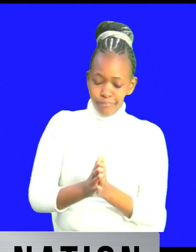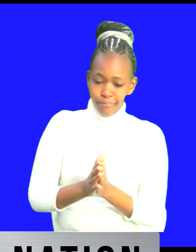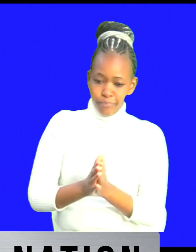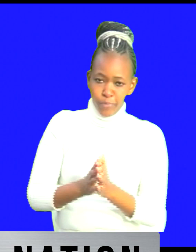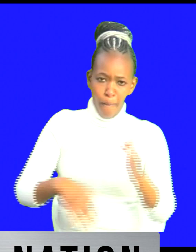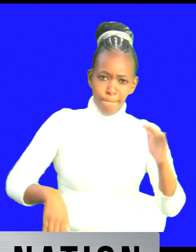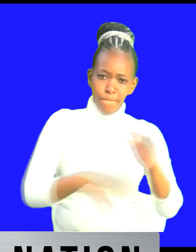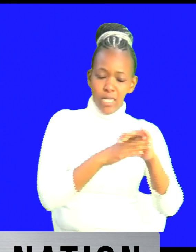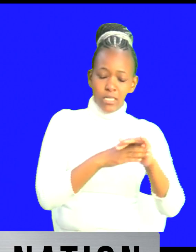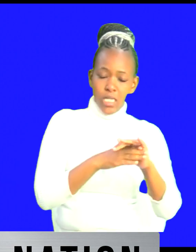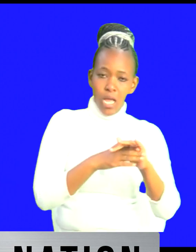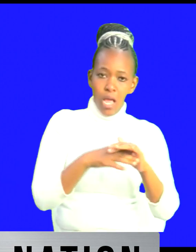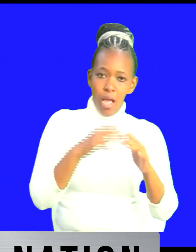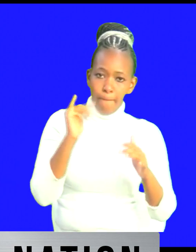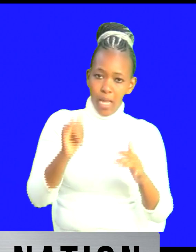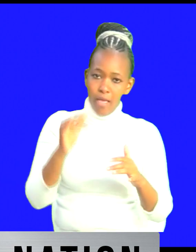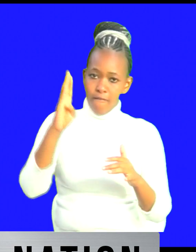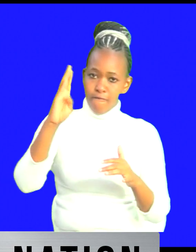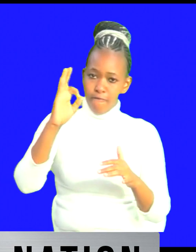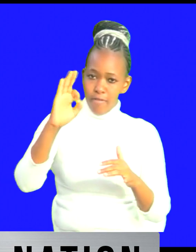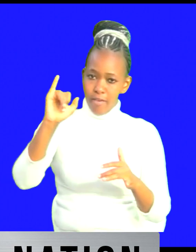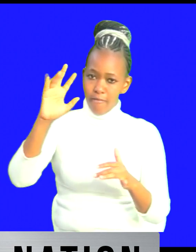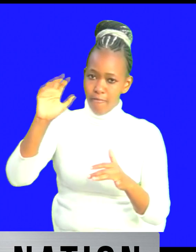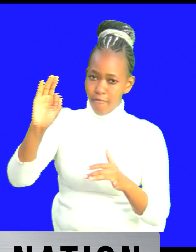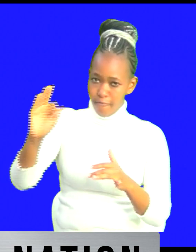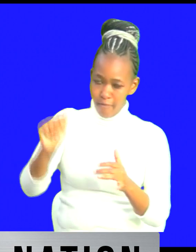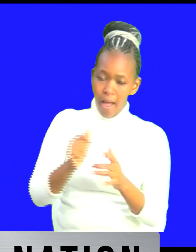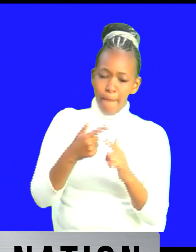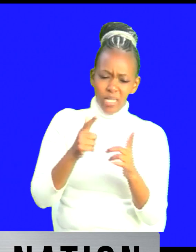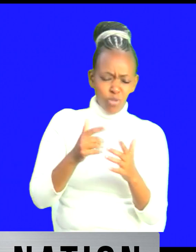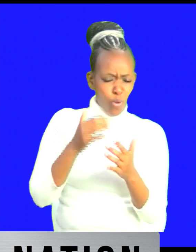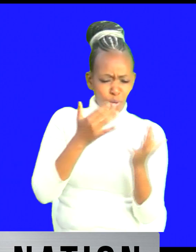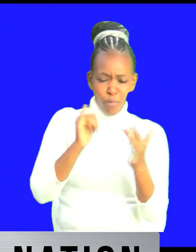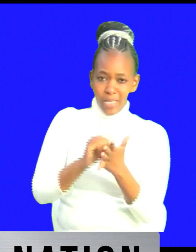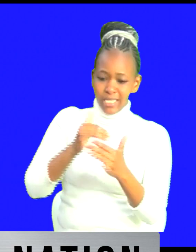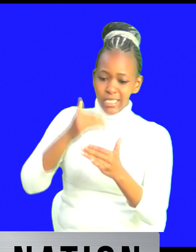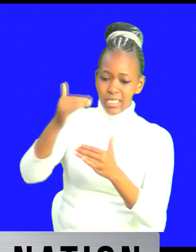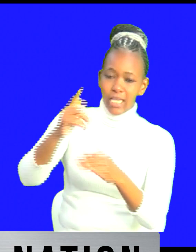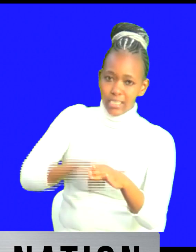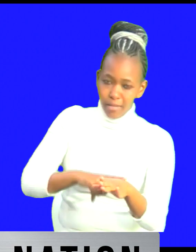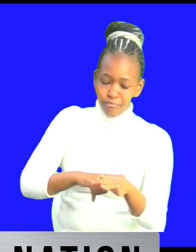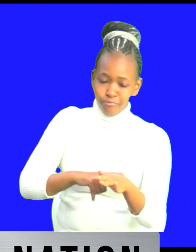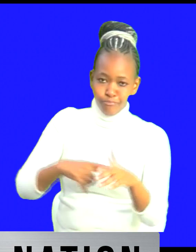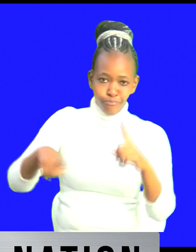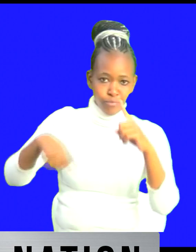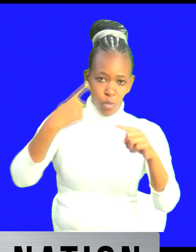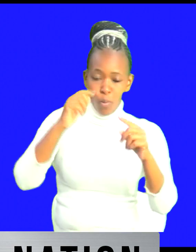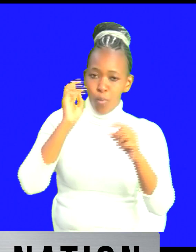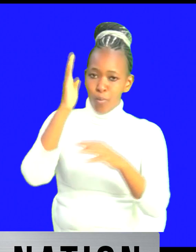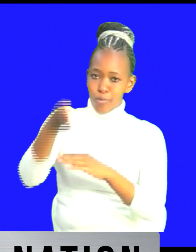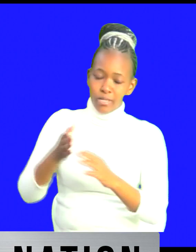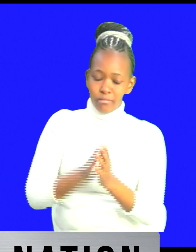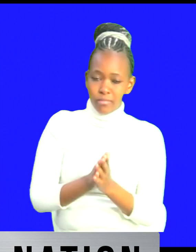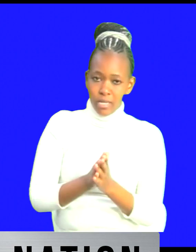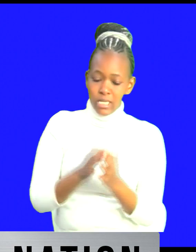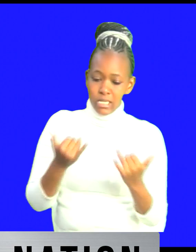uh but then let's hope that uh the next time you're going to get these things right we have uh we have been engaged with other